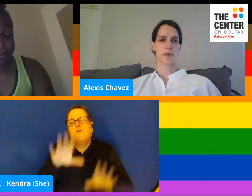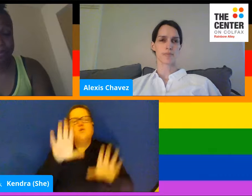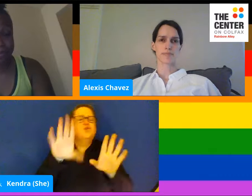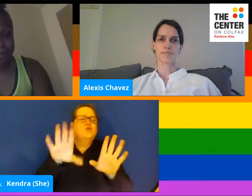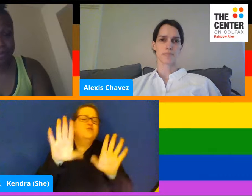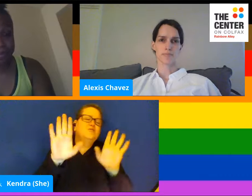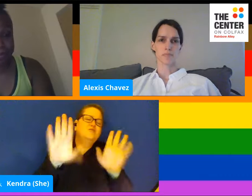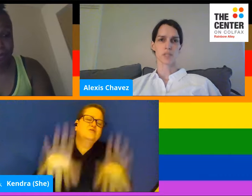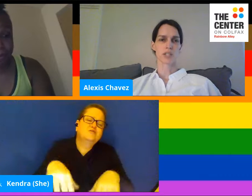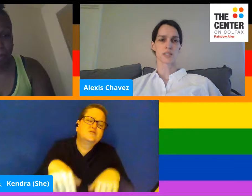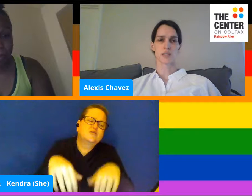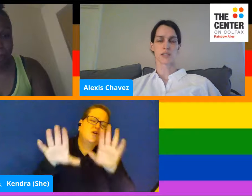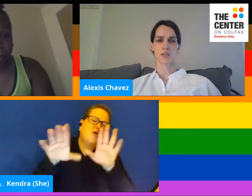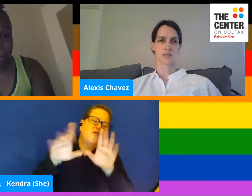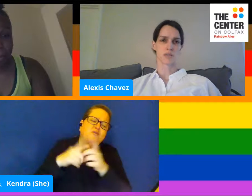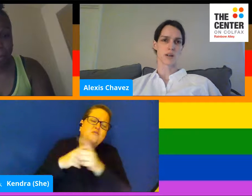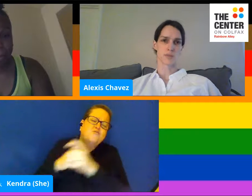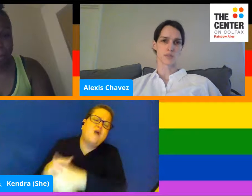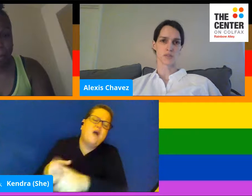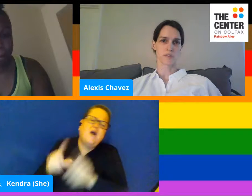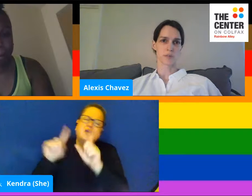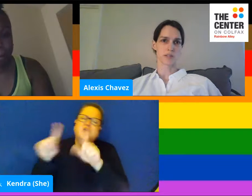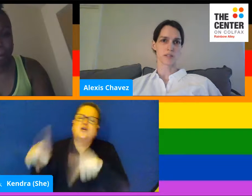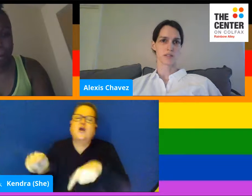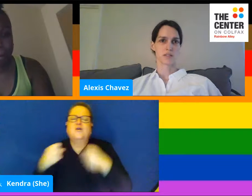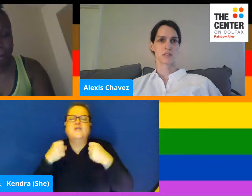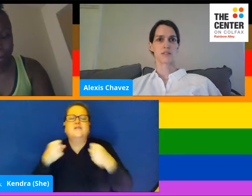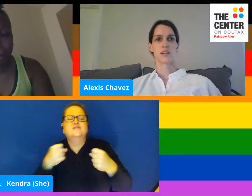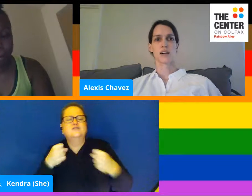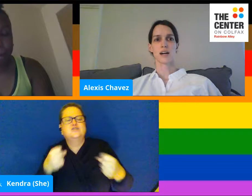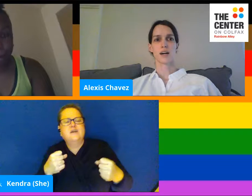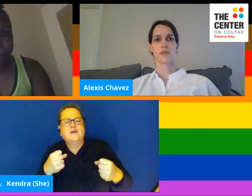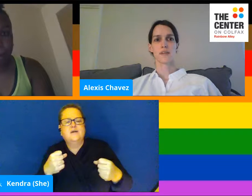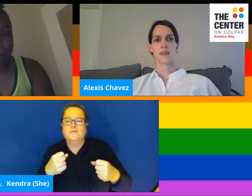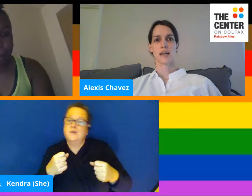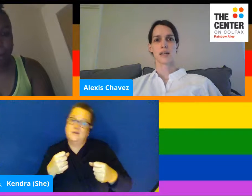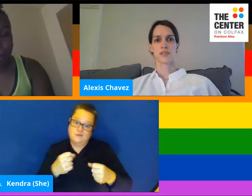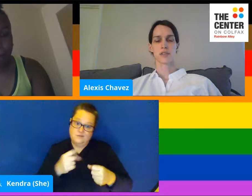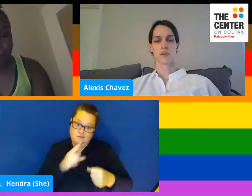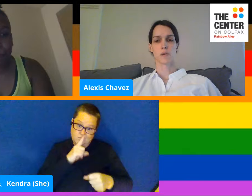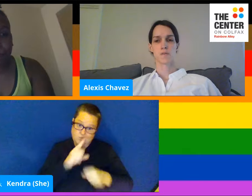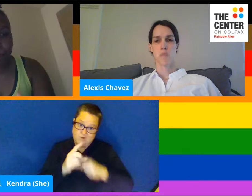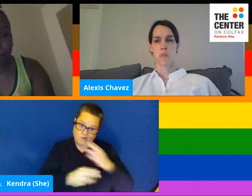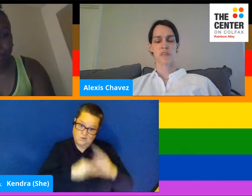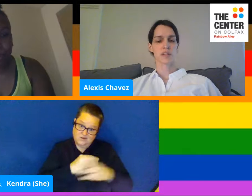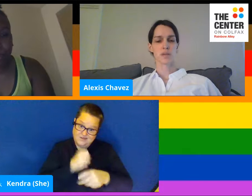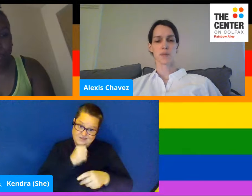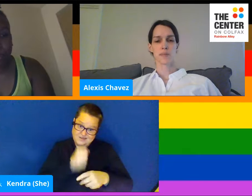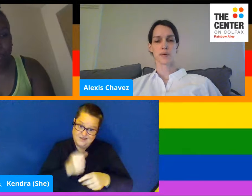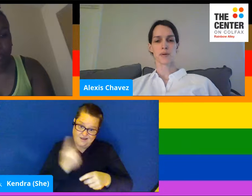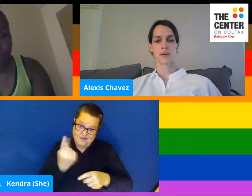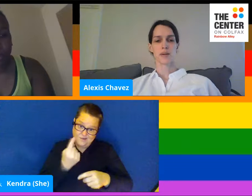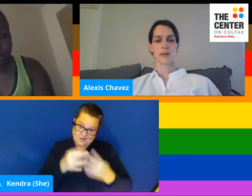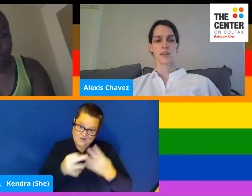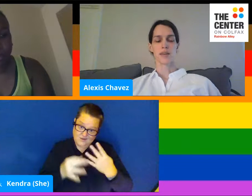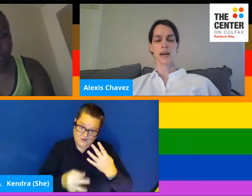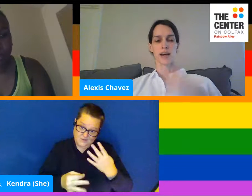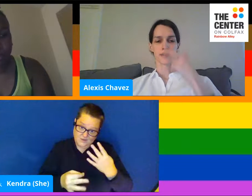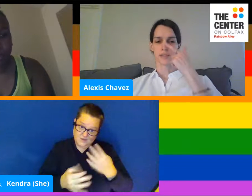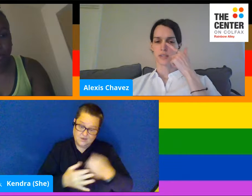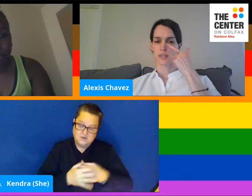like that. But realistically, those aren't options for everybody. And so for some people